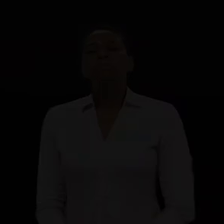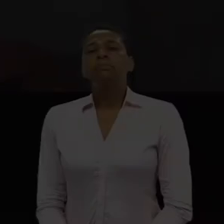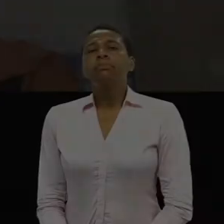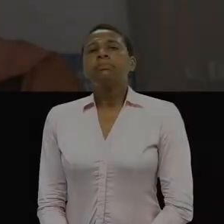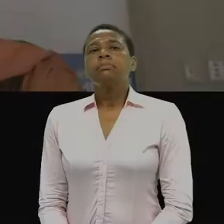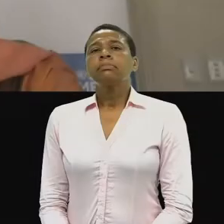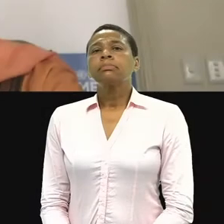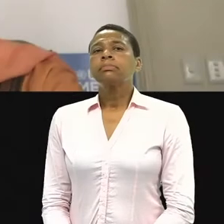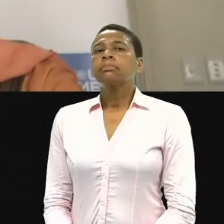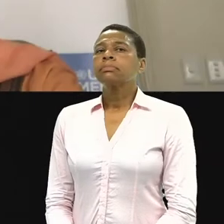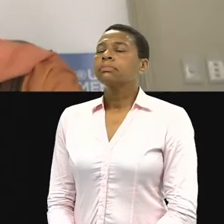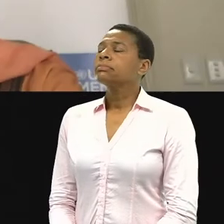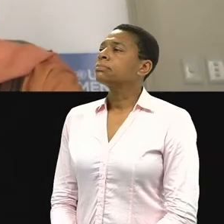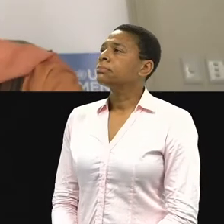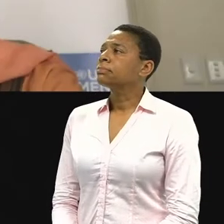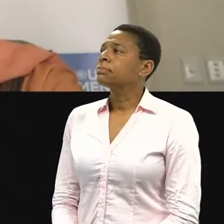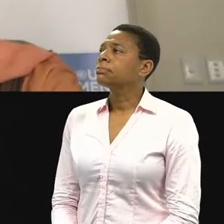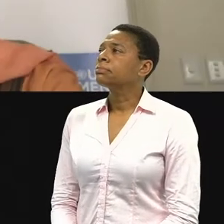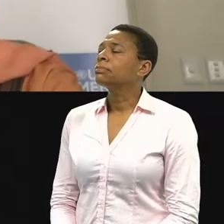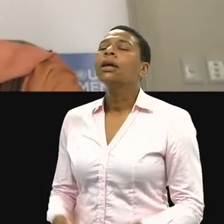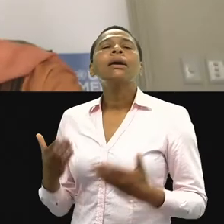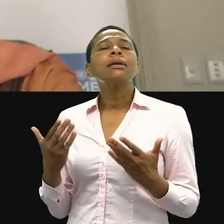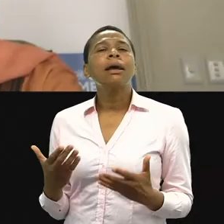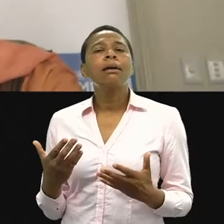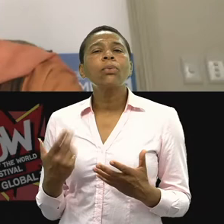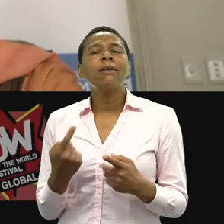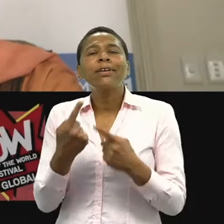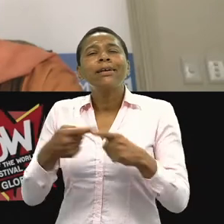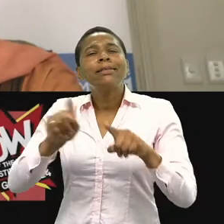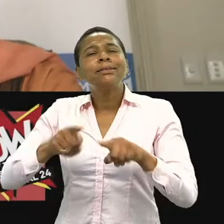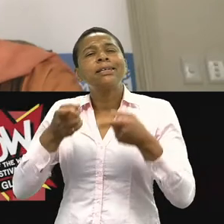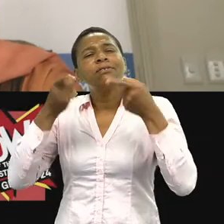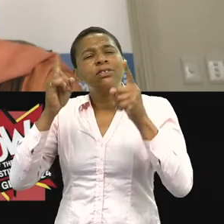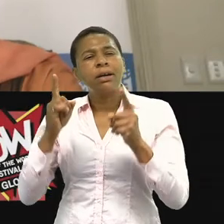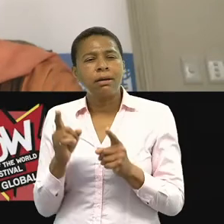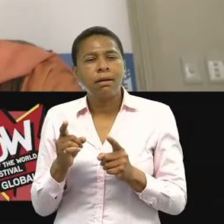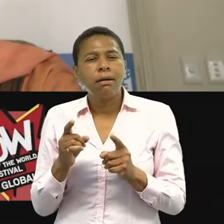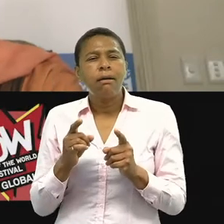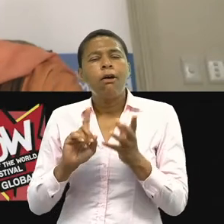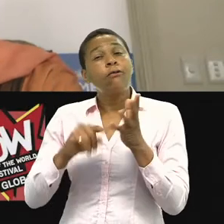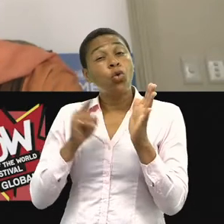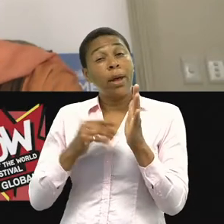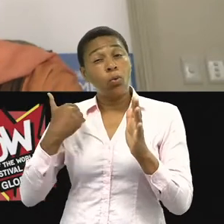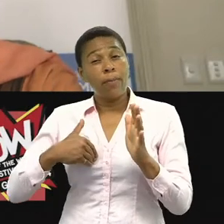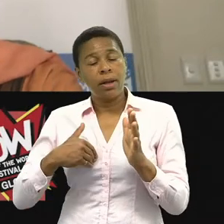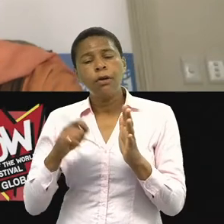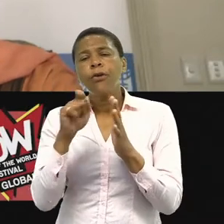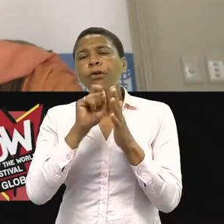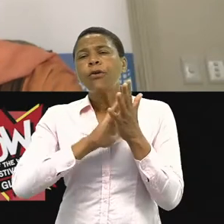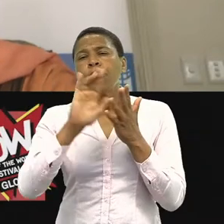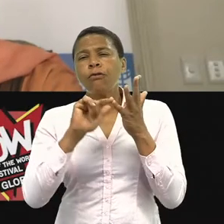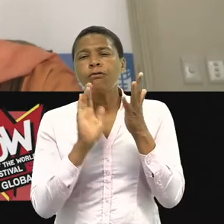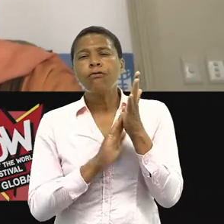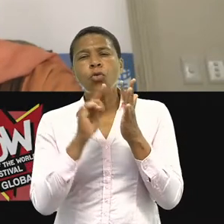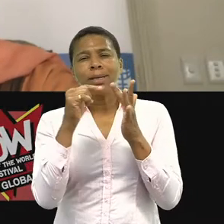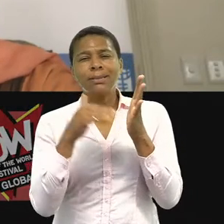We are now joined by the Executive Director of UN Women, Phumzili Mnambar Naruka, who has spent her